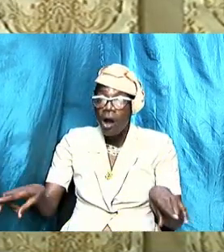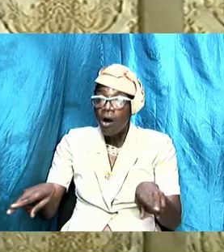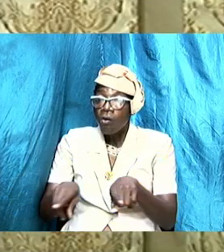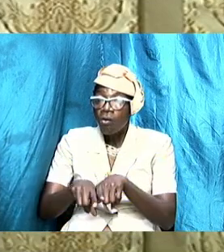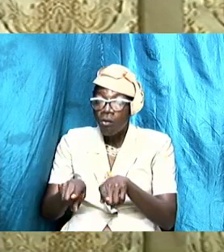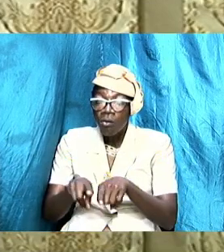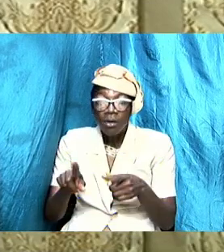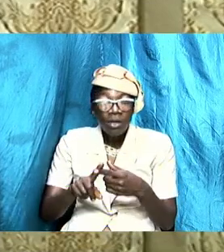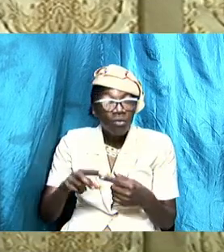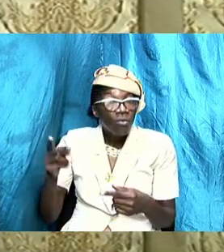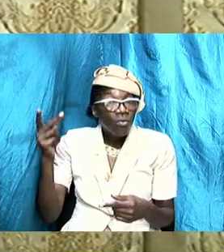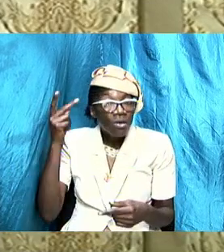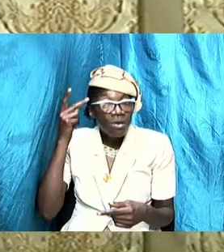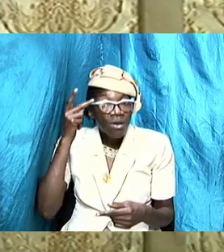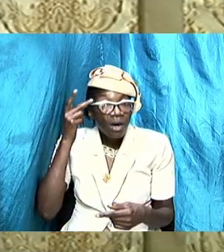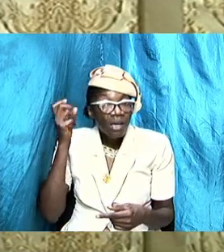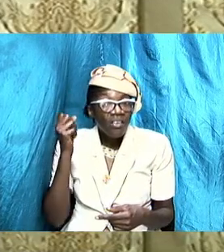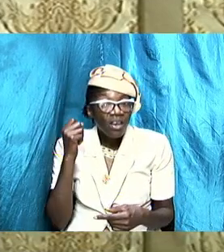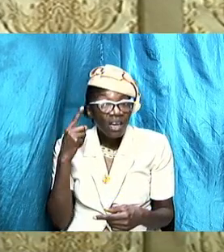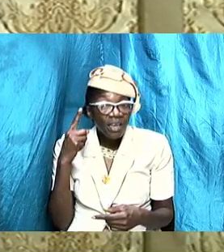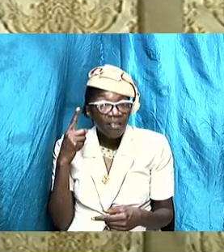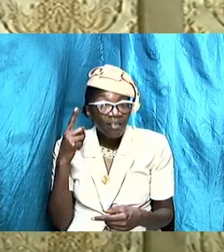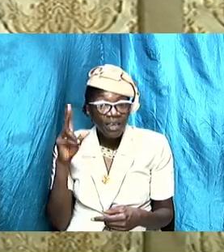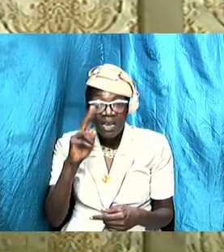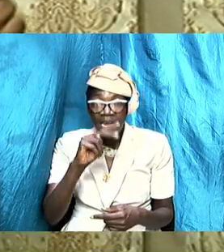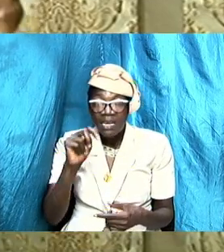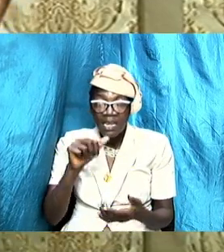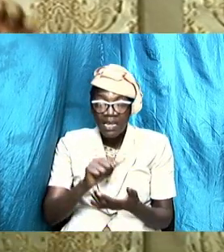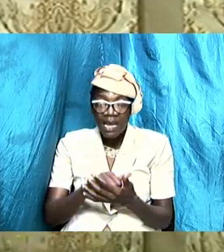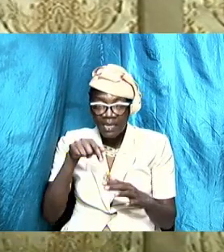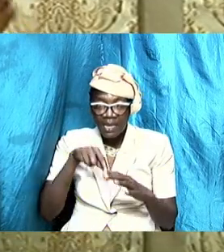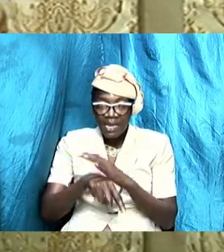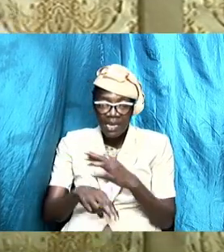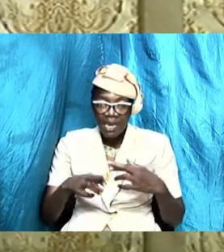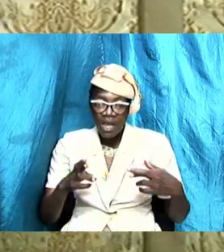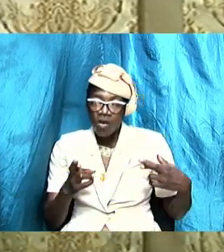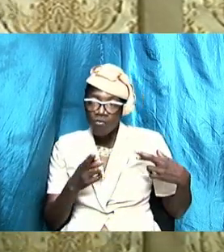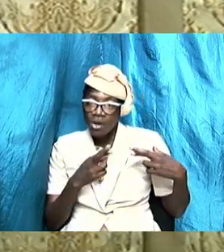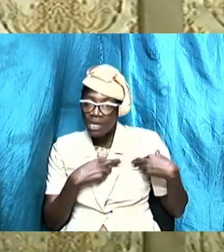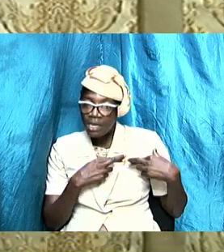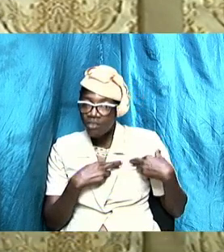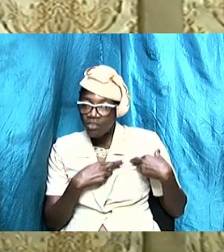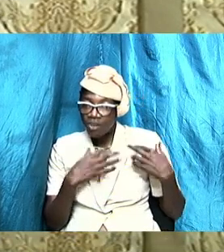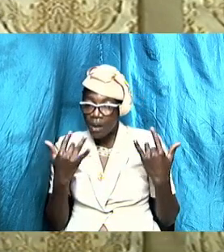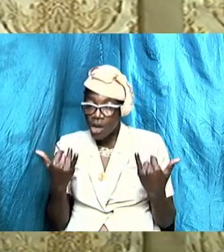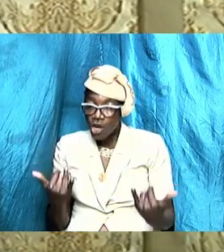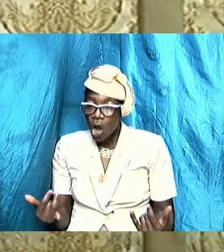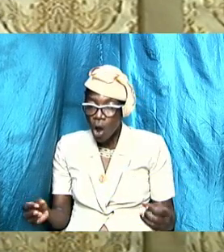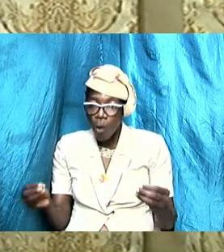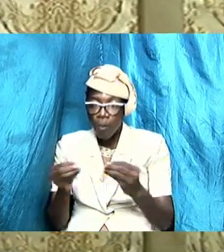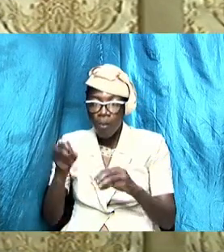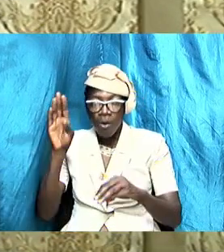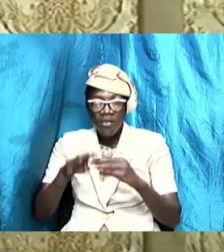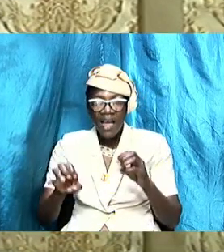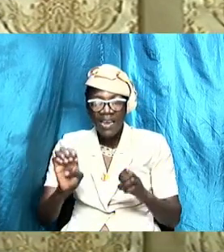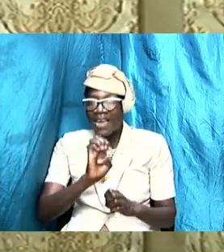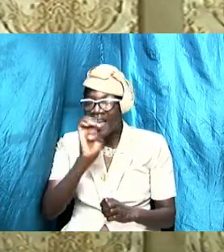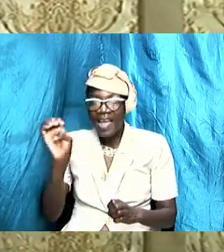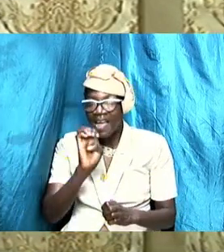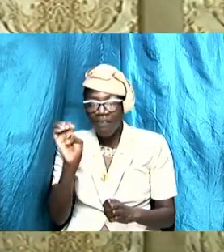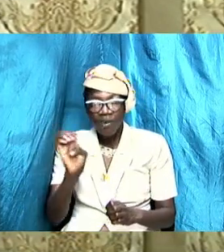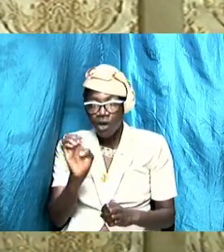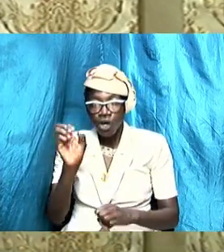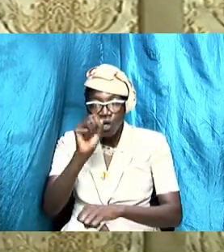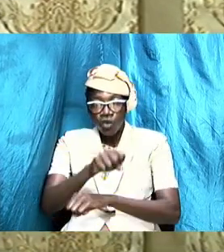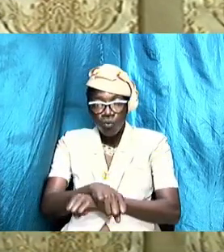knowledge and understanding and we need that in our relationships now more than ever so we can deal with issues